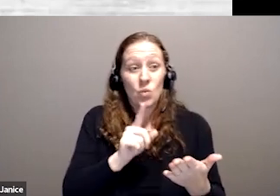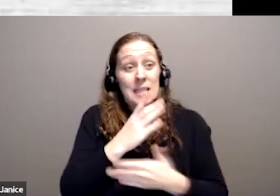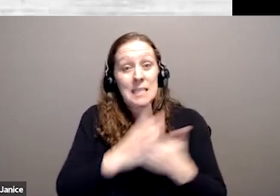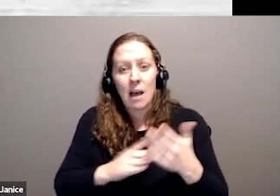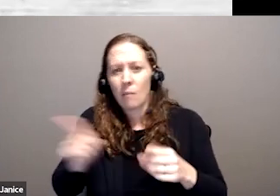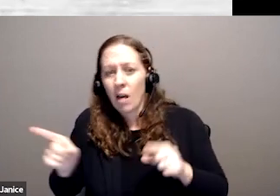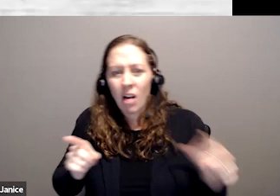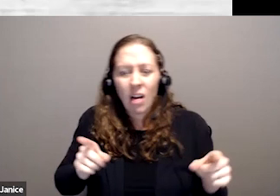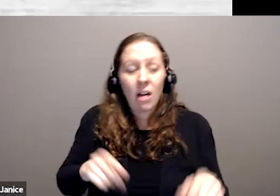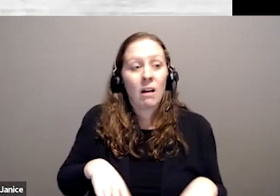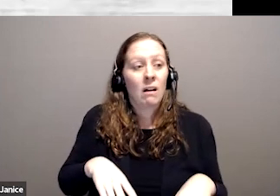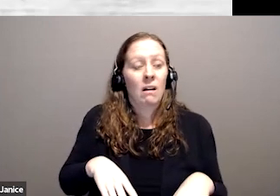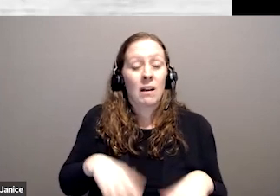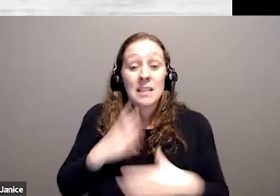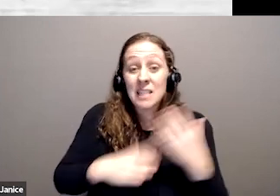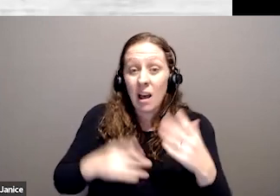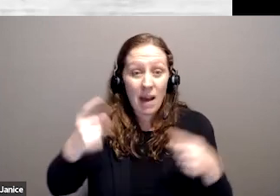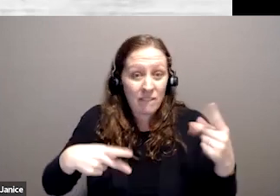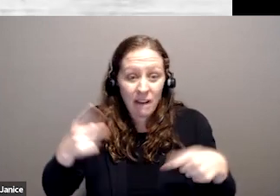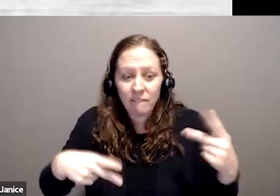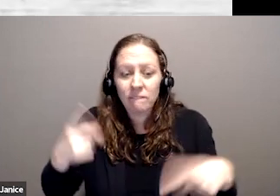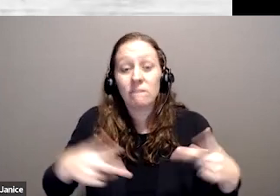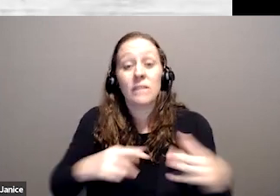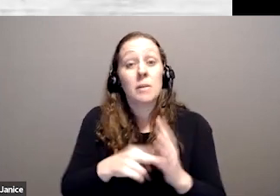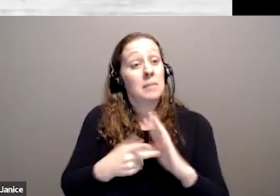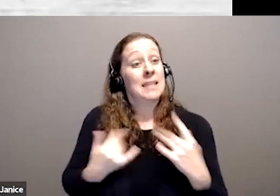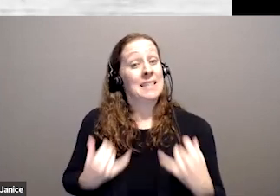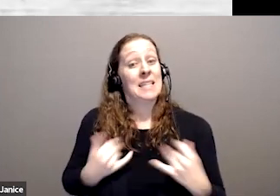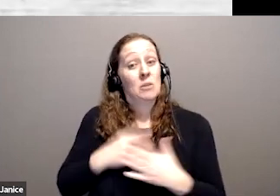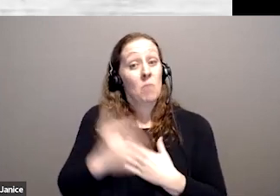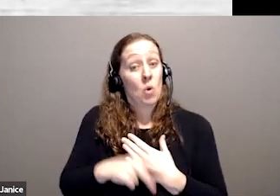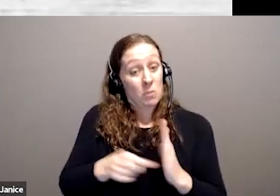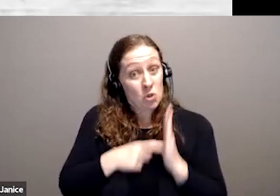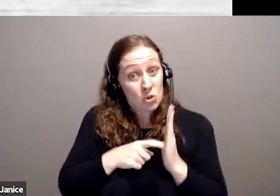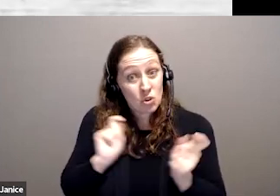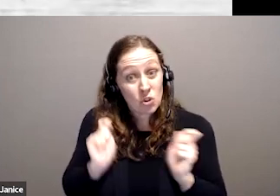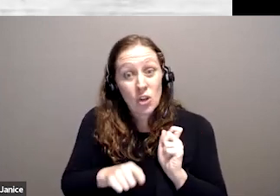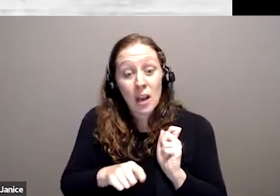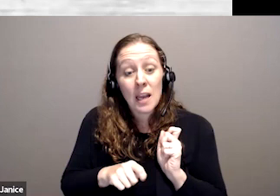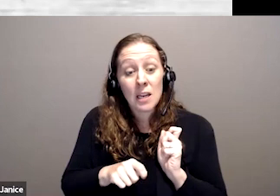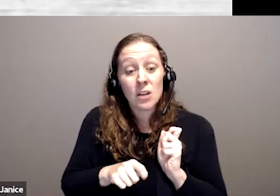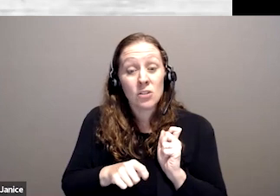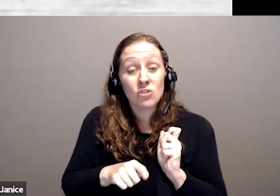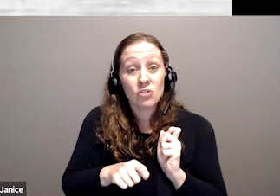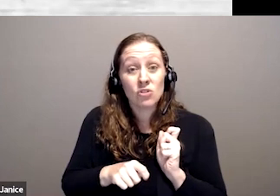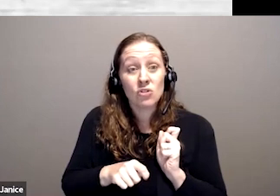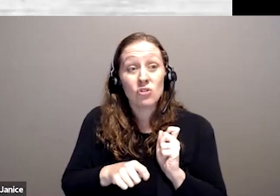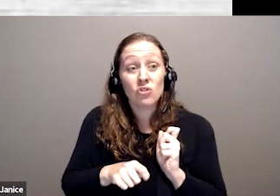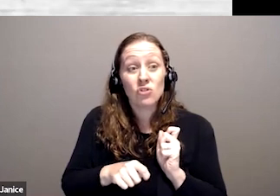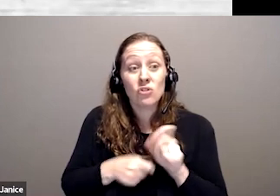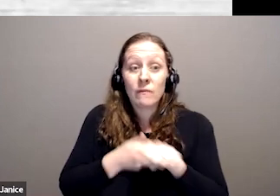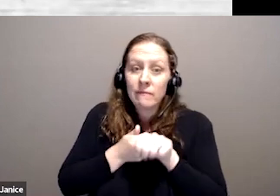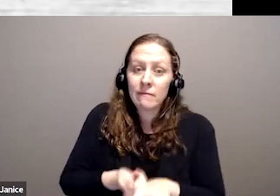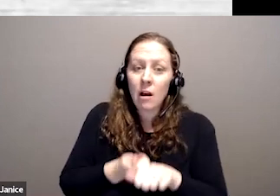some of them are hybrids. So decisions as to whether the existing programs should change or rely on the eligibility and the definition of